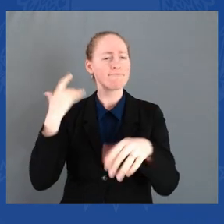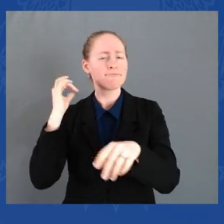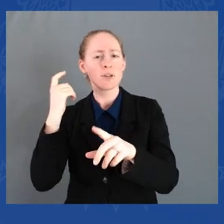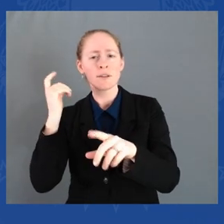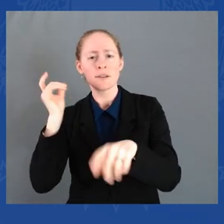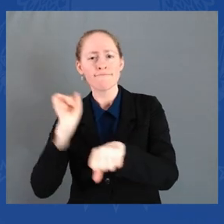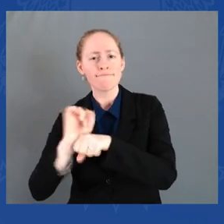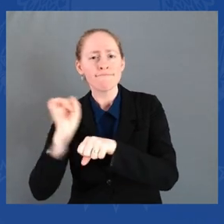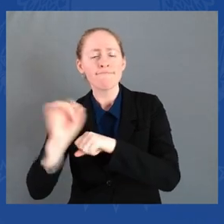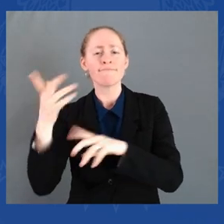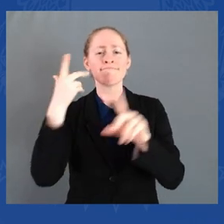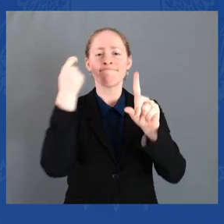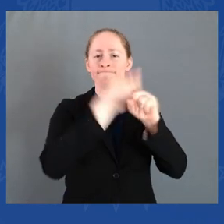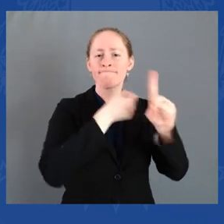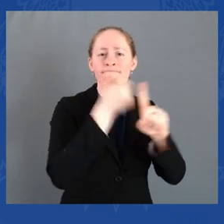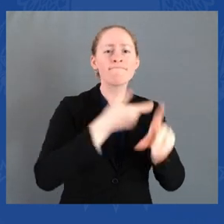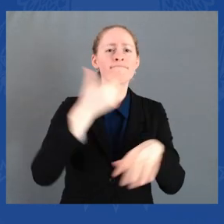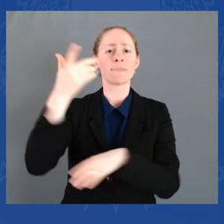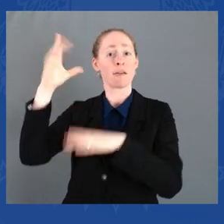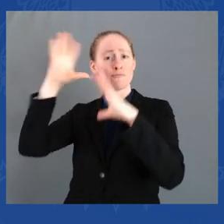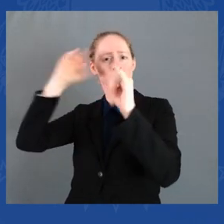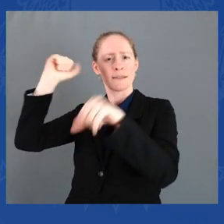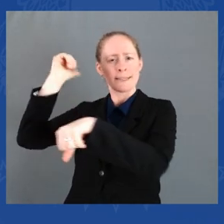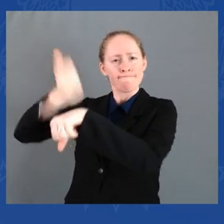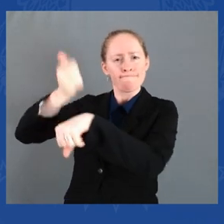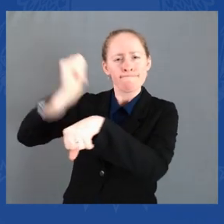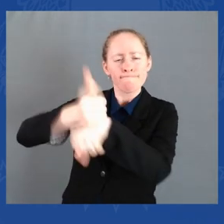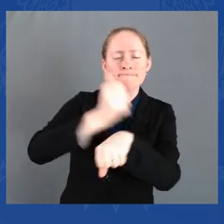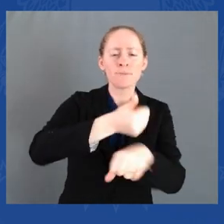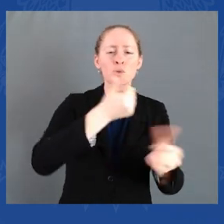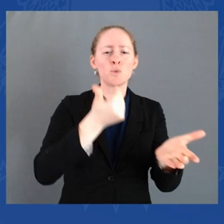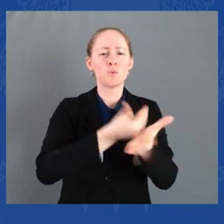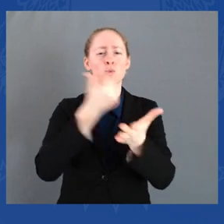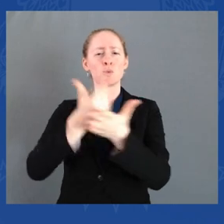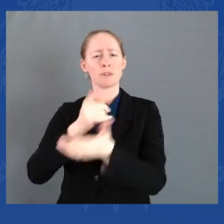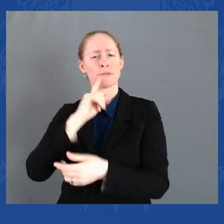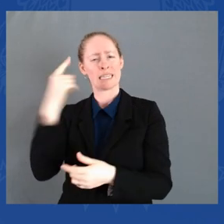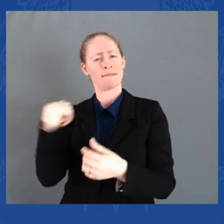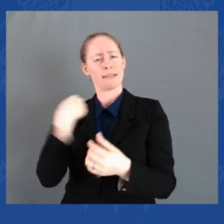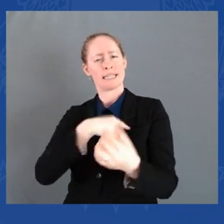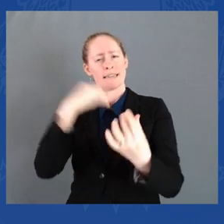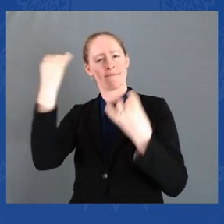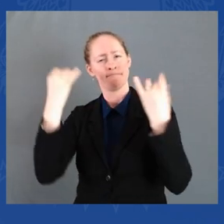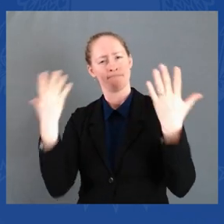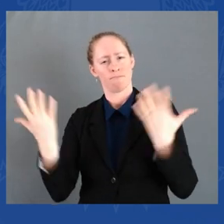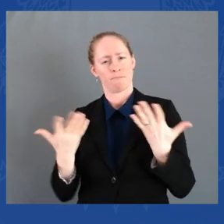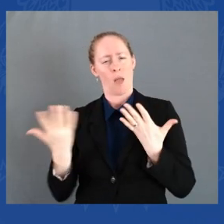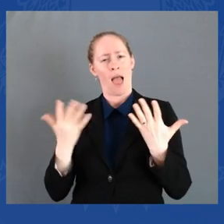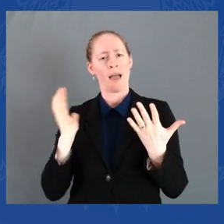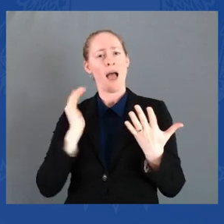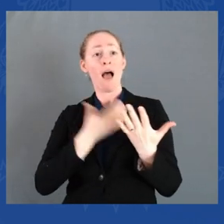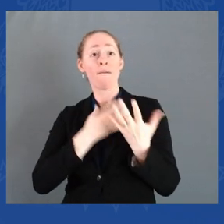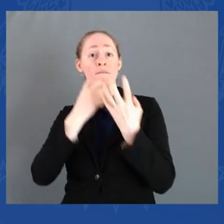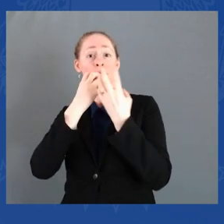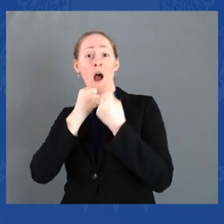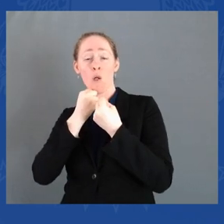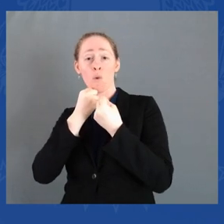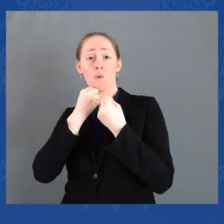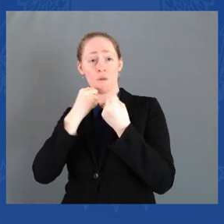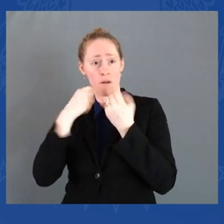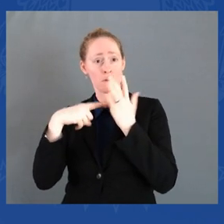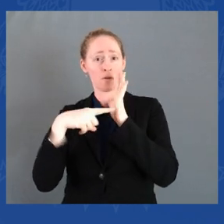the values but standing on the shoulders of so many who imagined that we would all be here